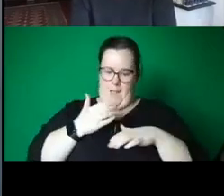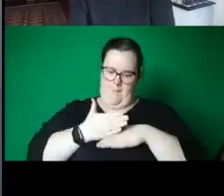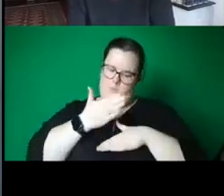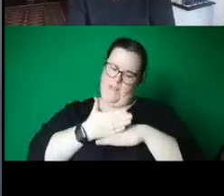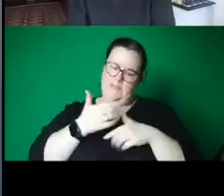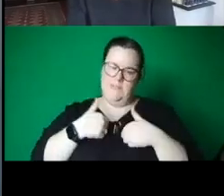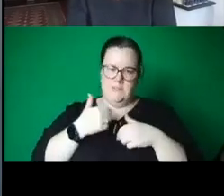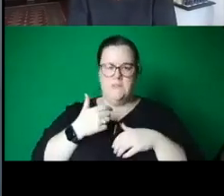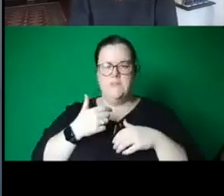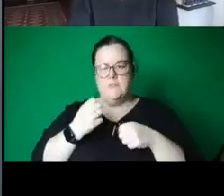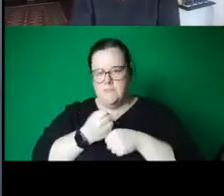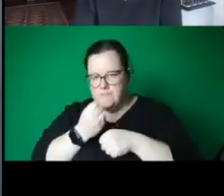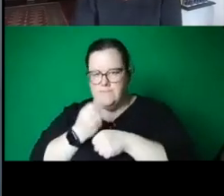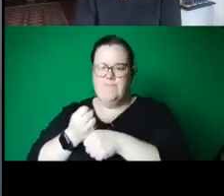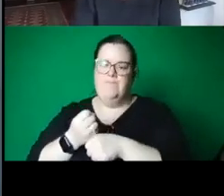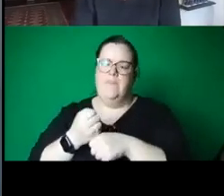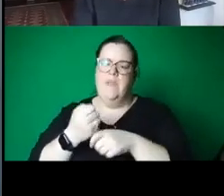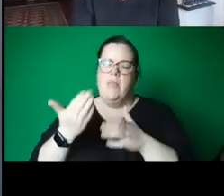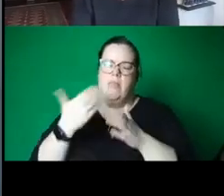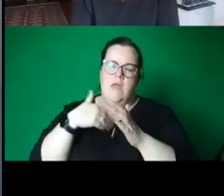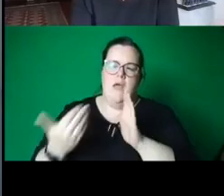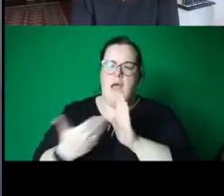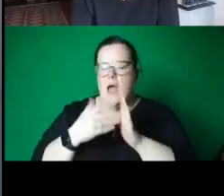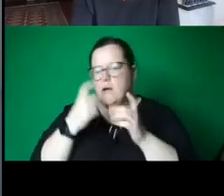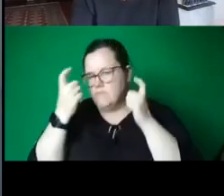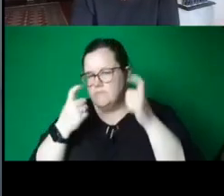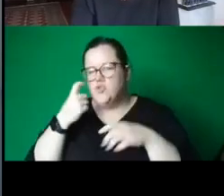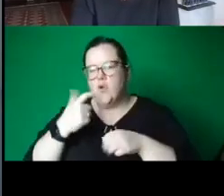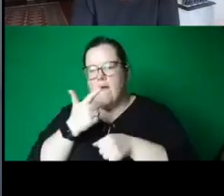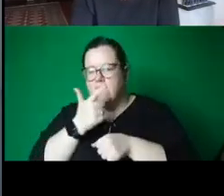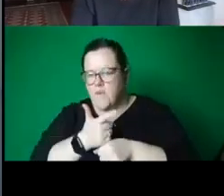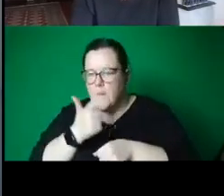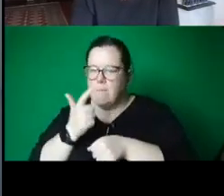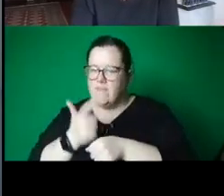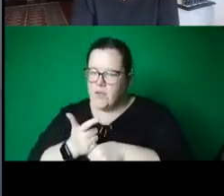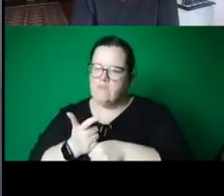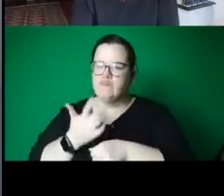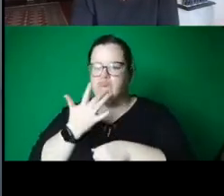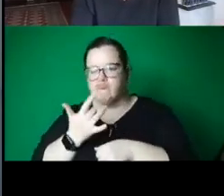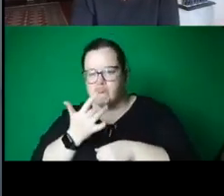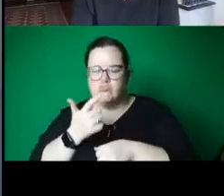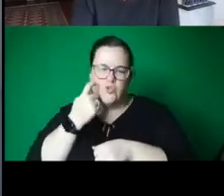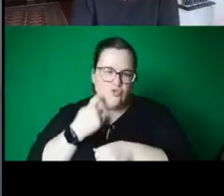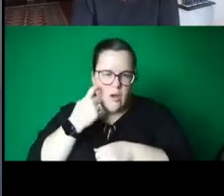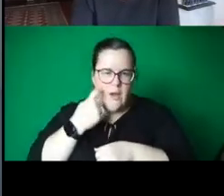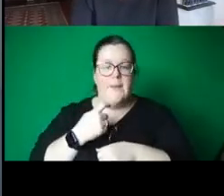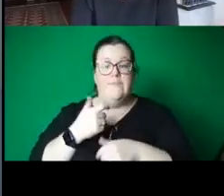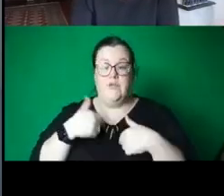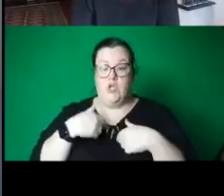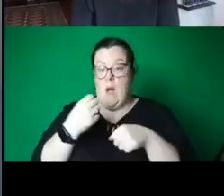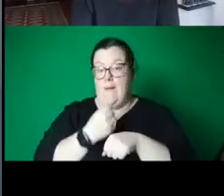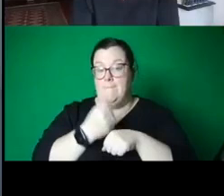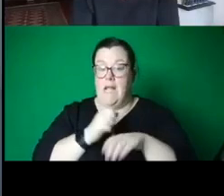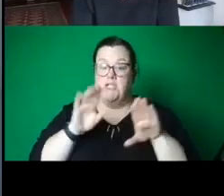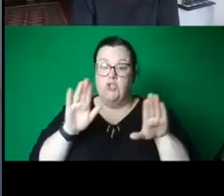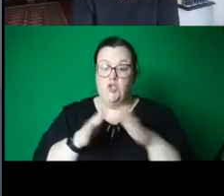with film. In this intense period, I created my first short film. Feeling like it is